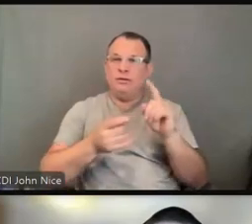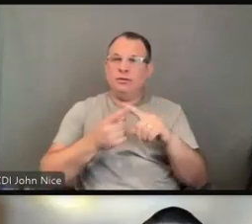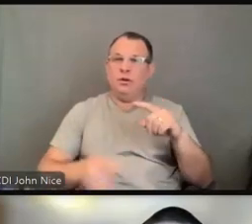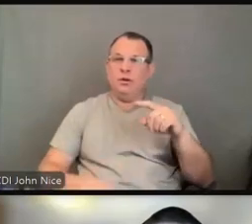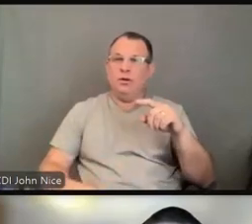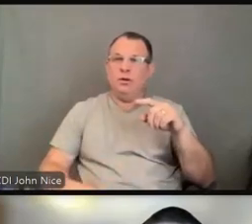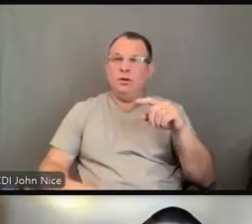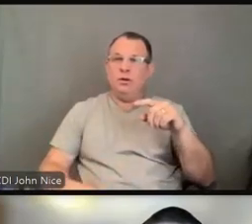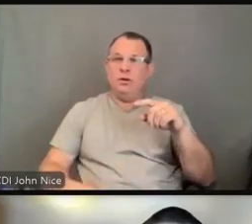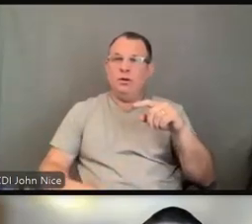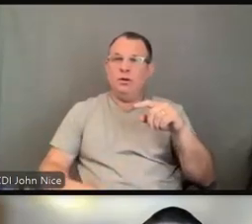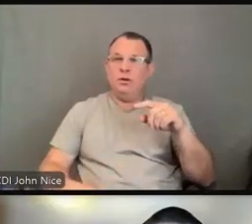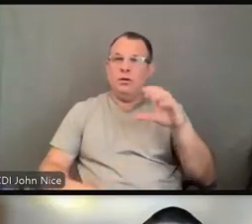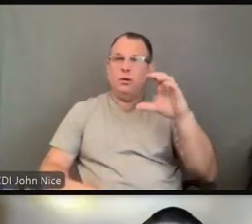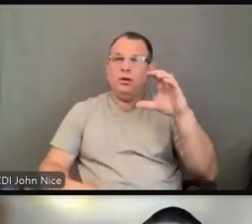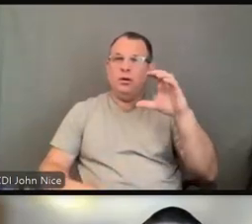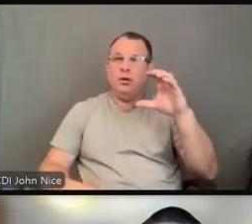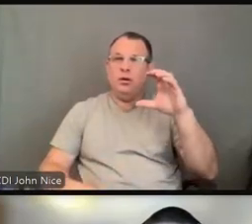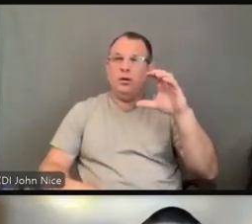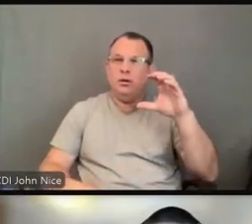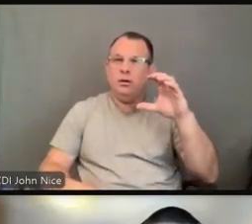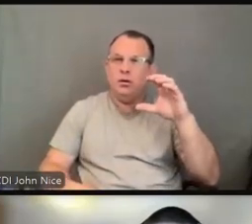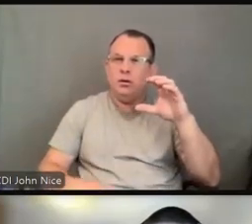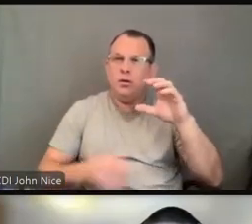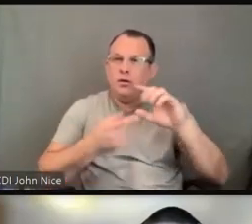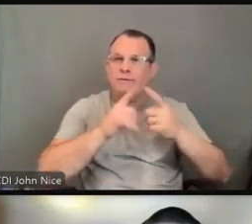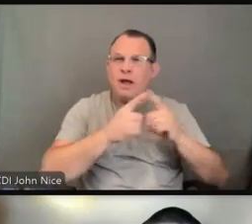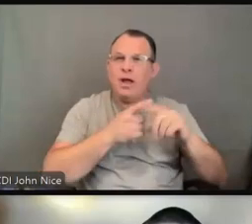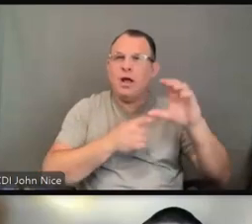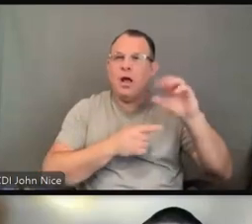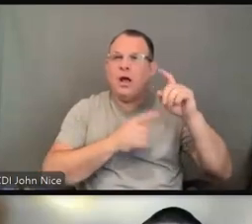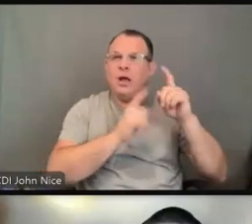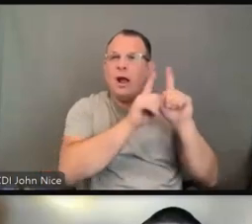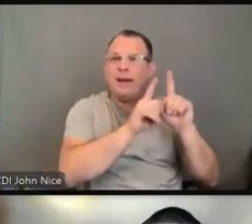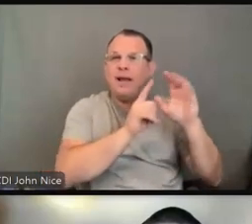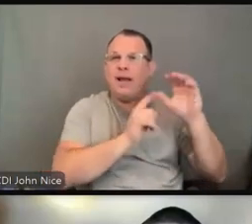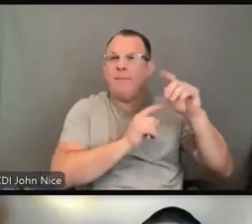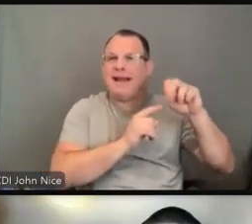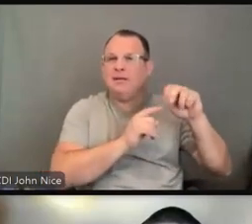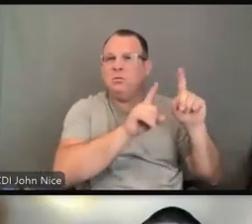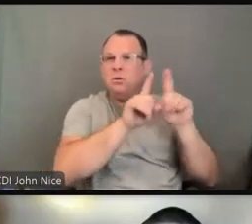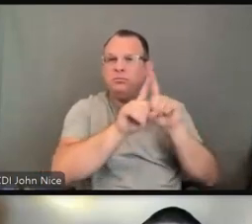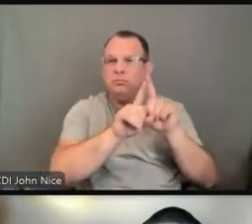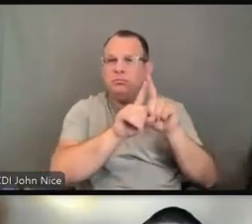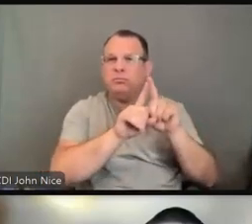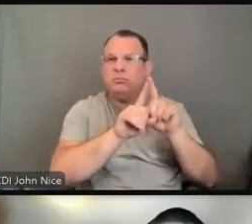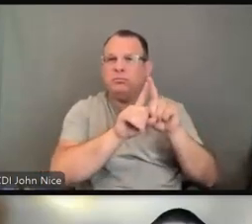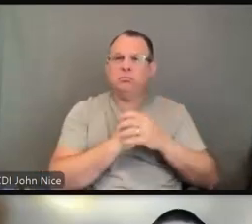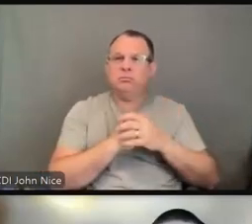companions accompany a person who is deaf to an appointment or in a hospital setting.